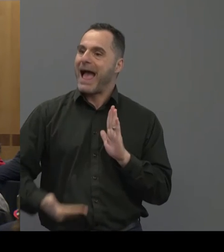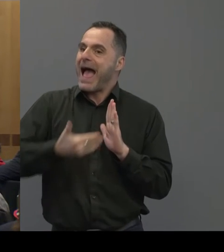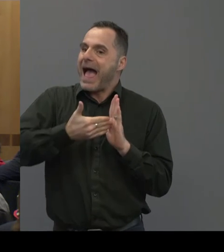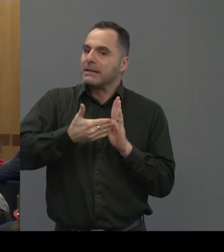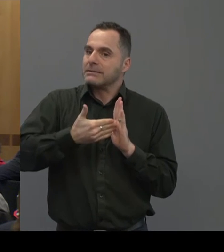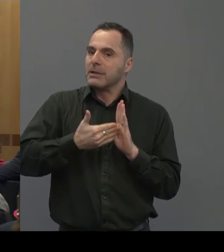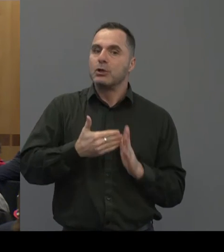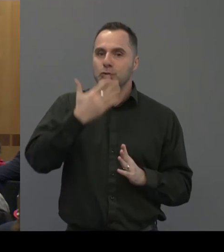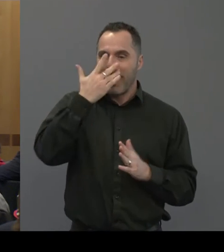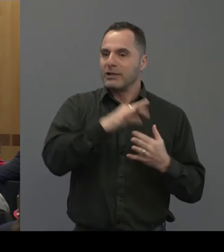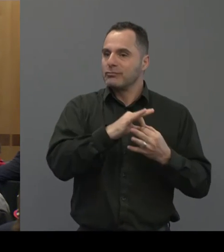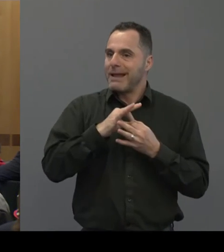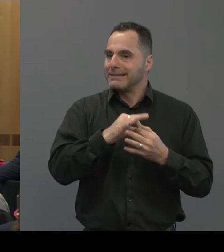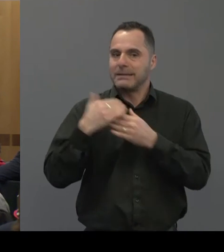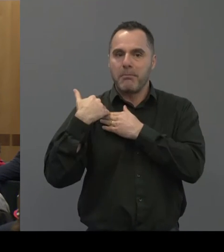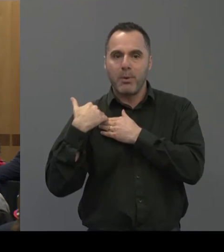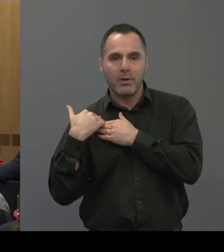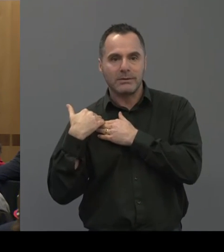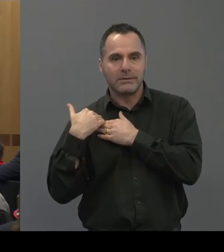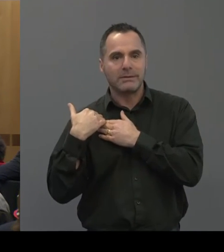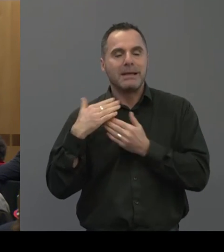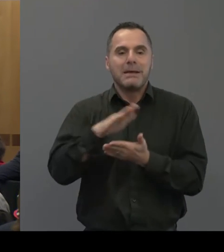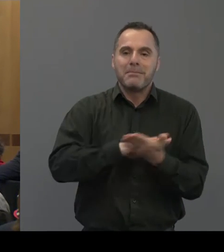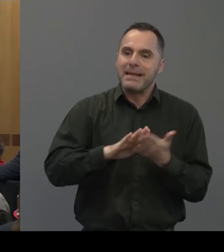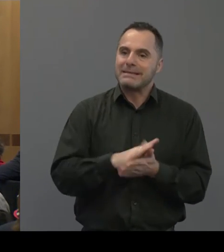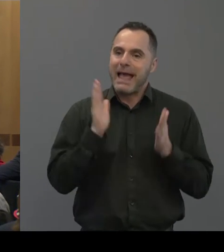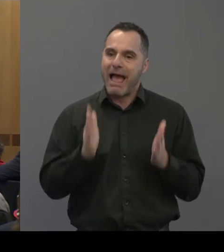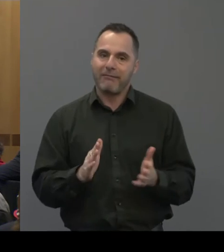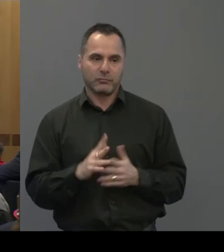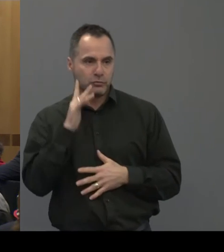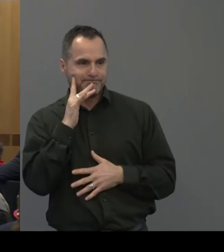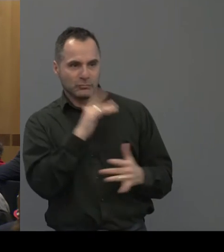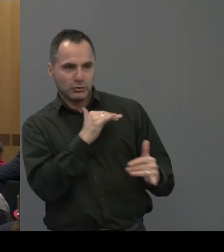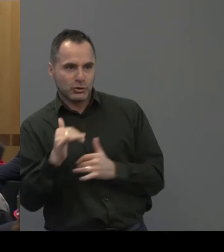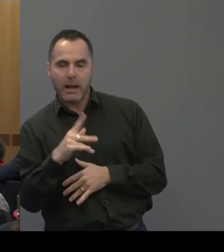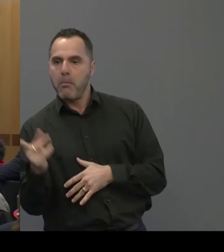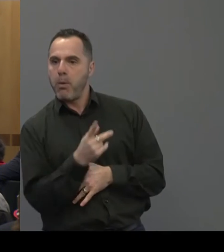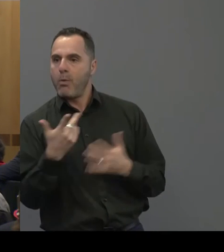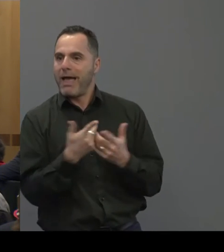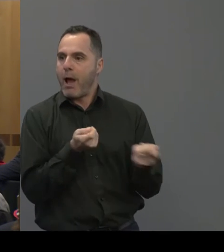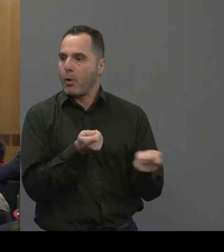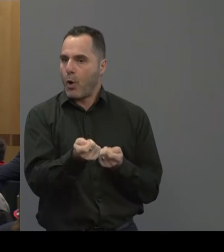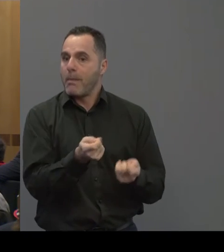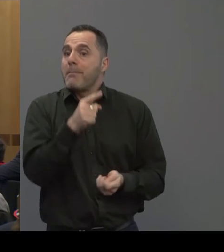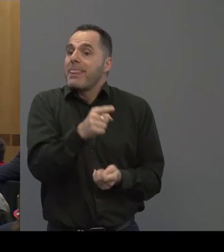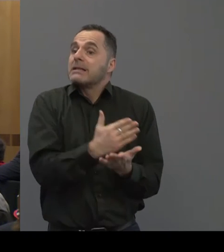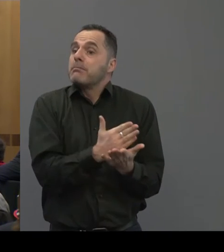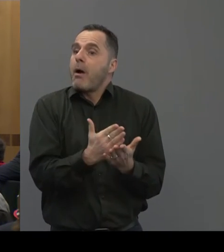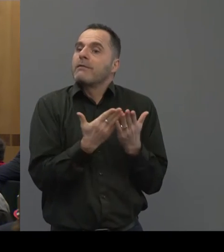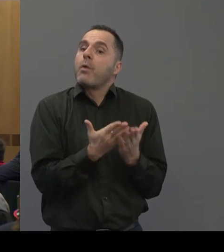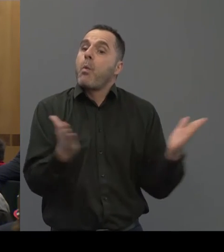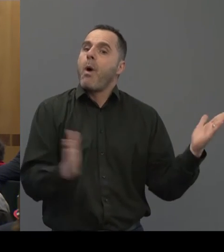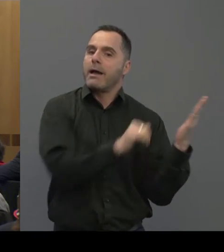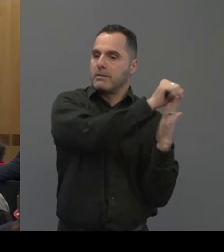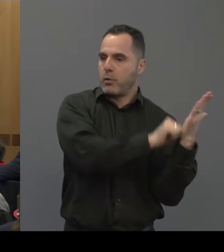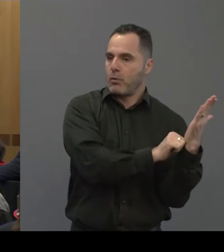age-related burden. So it's kind of tackling it from both ends as well. So it's certainly part of the wider program. I'm sure you'll